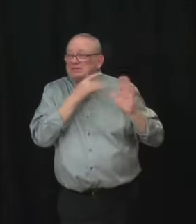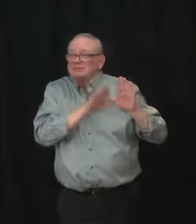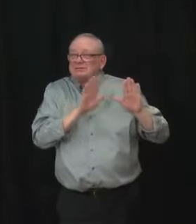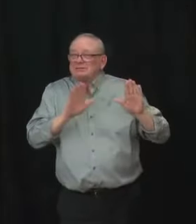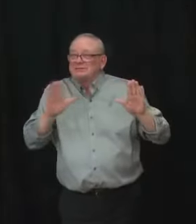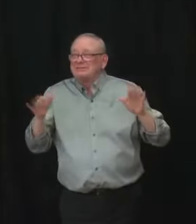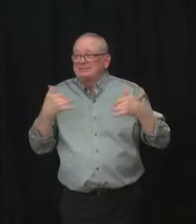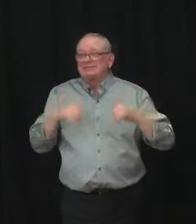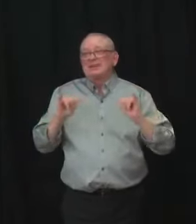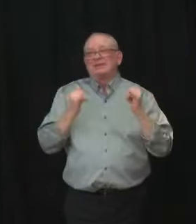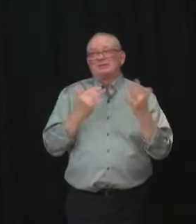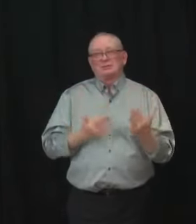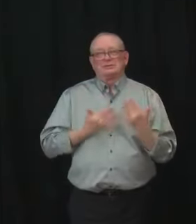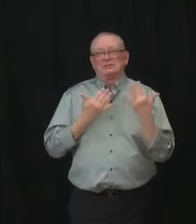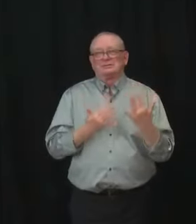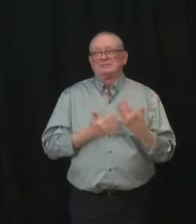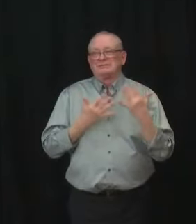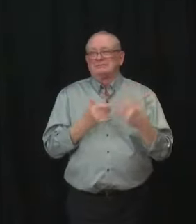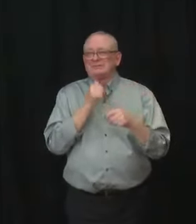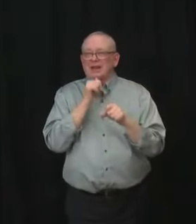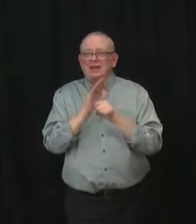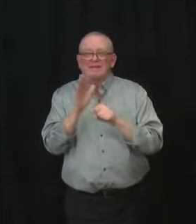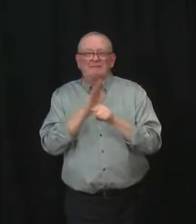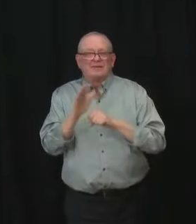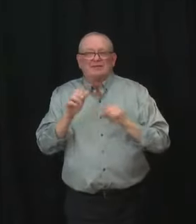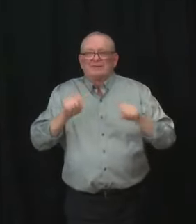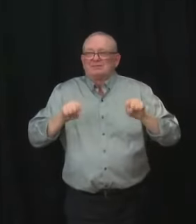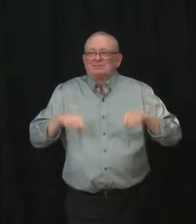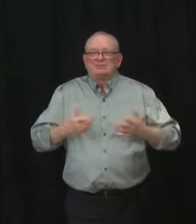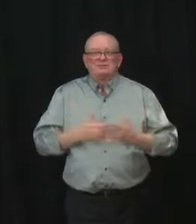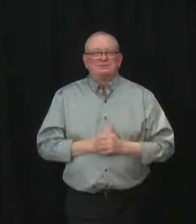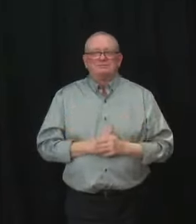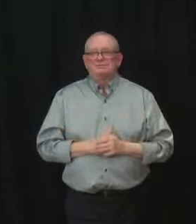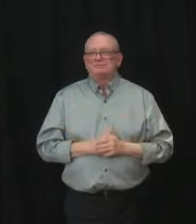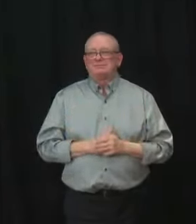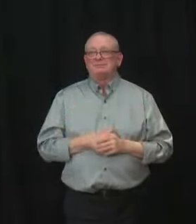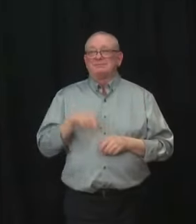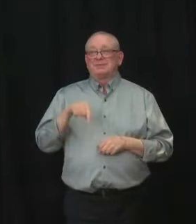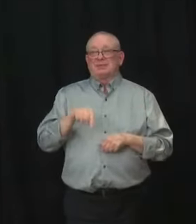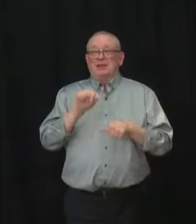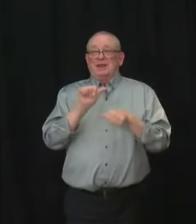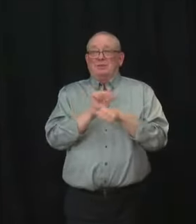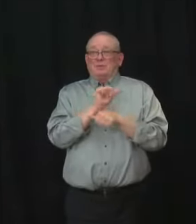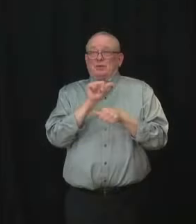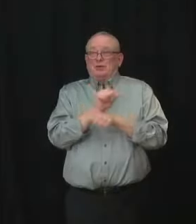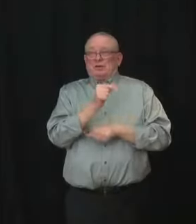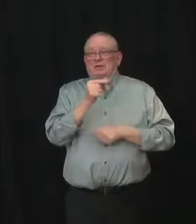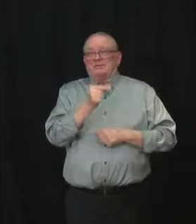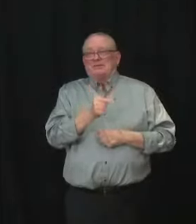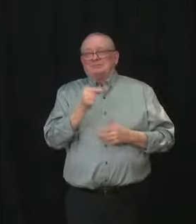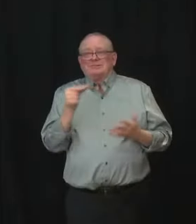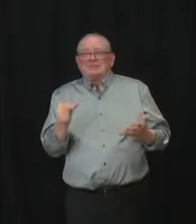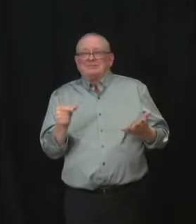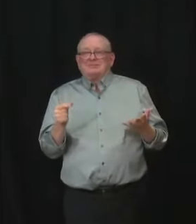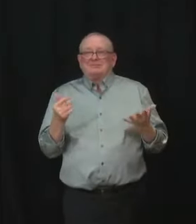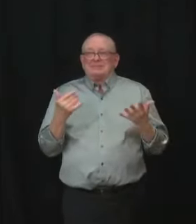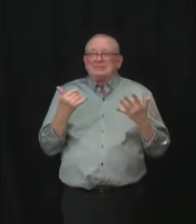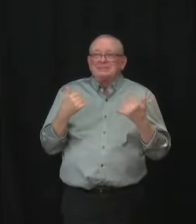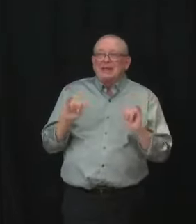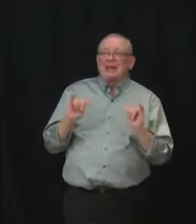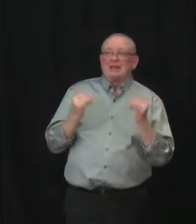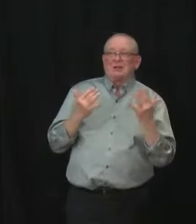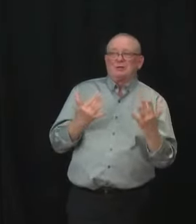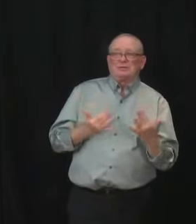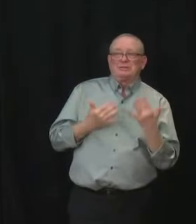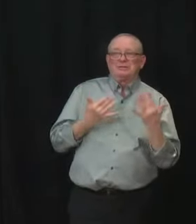availability of tests, as you know, we as a government went forward to buy an additional 10